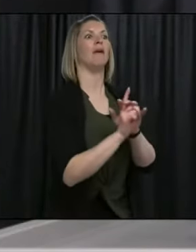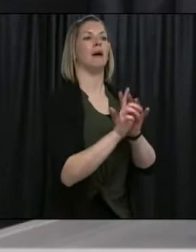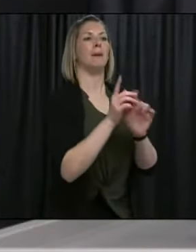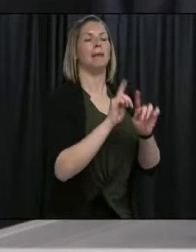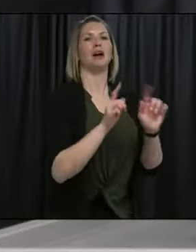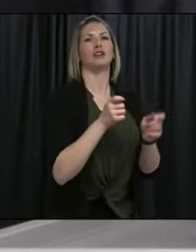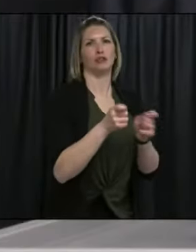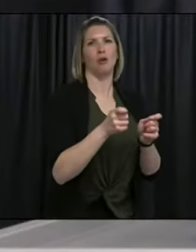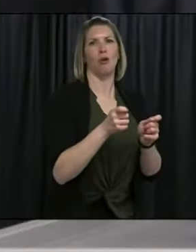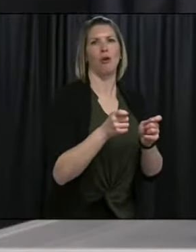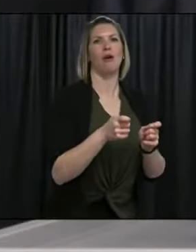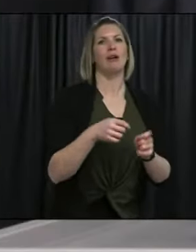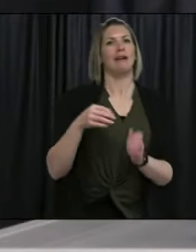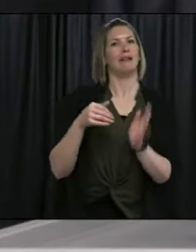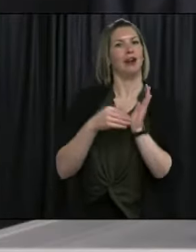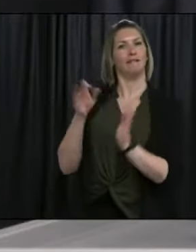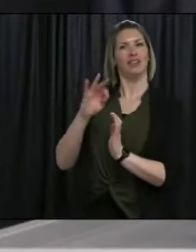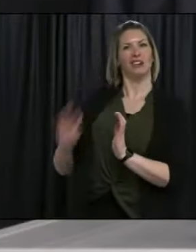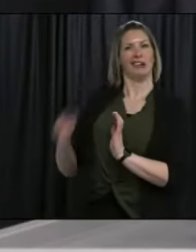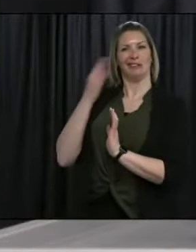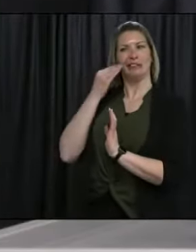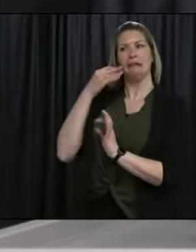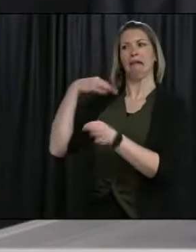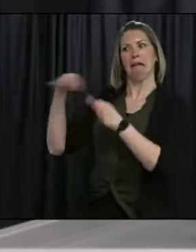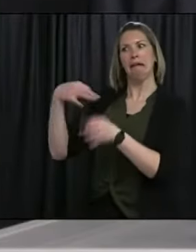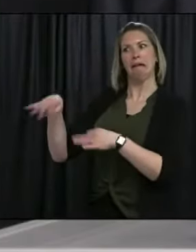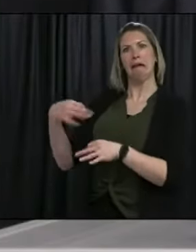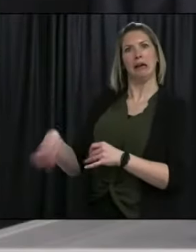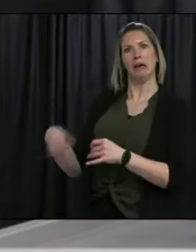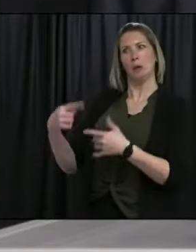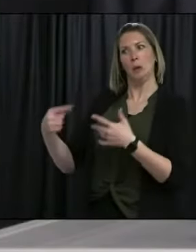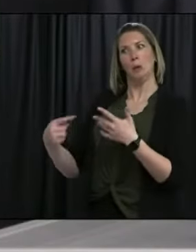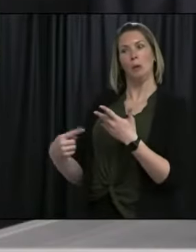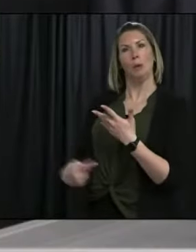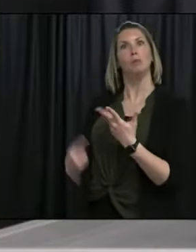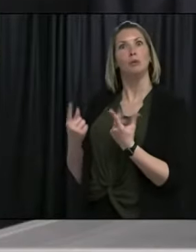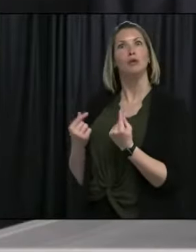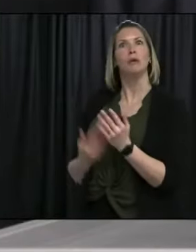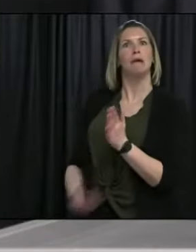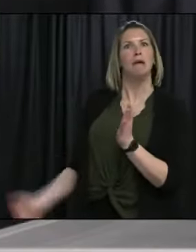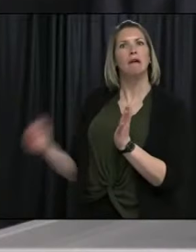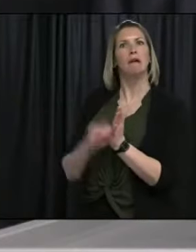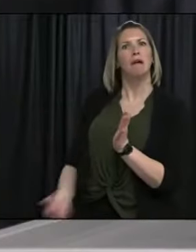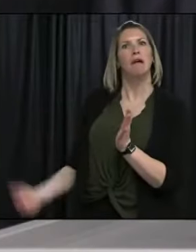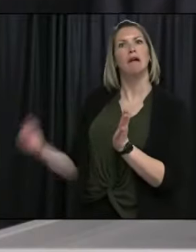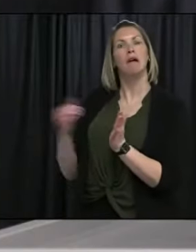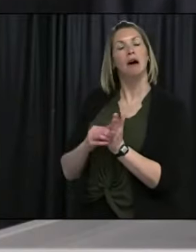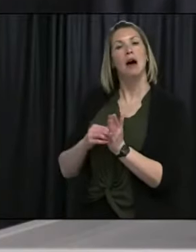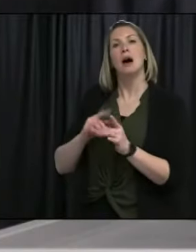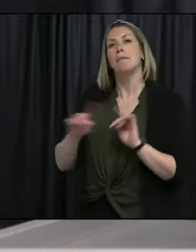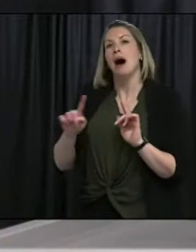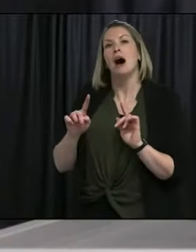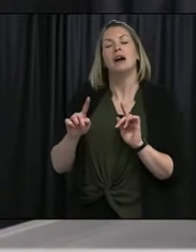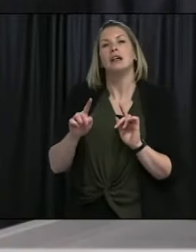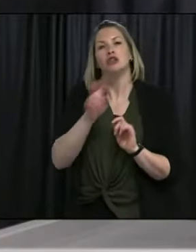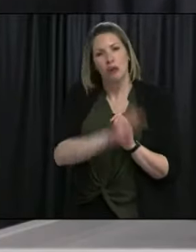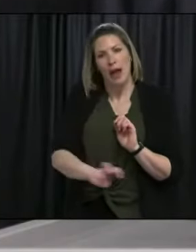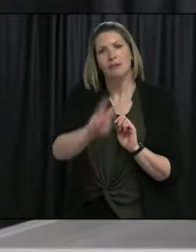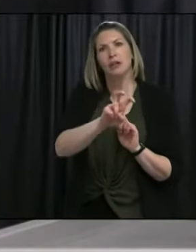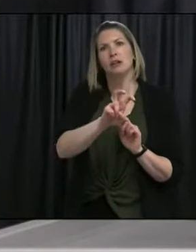between our approaches on the travel piece and on the quarantine piece, the most comprehensive,